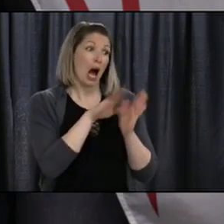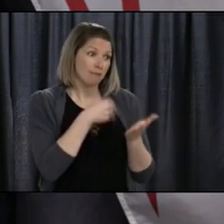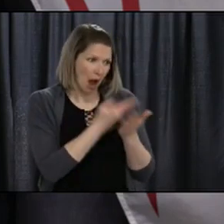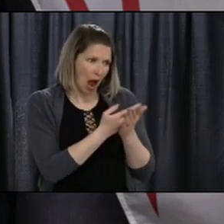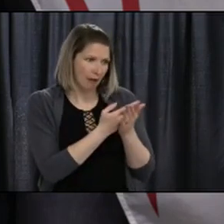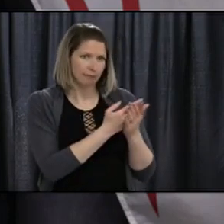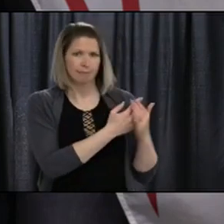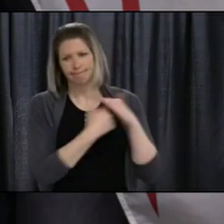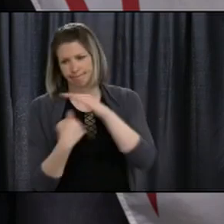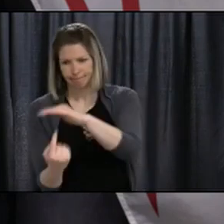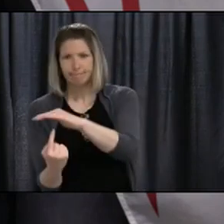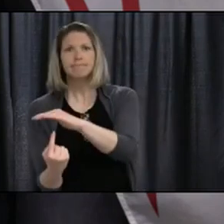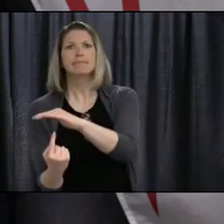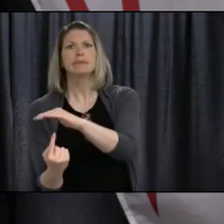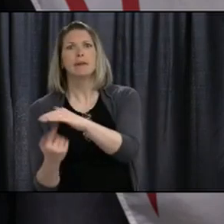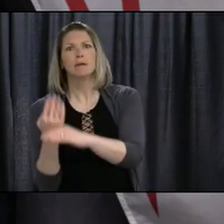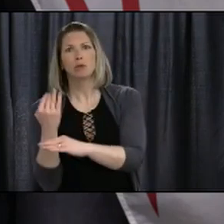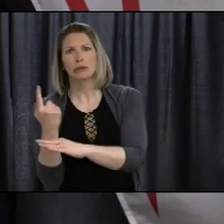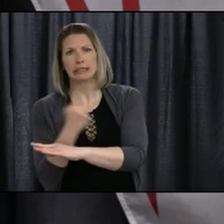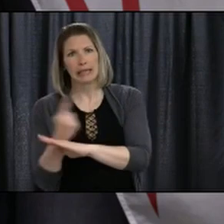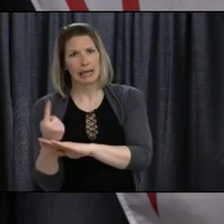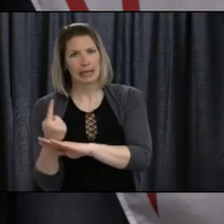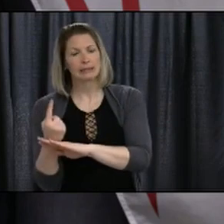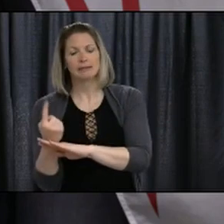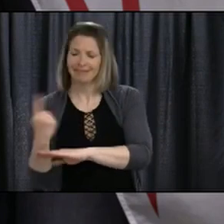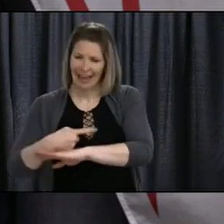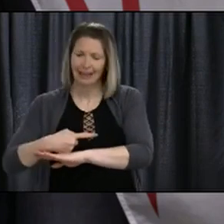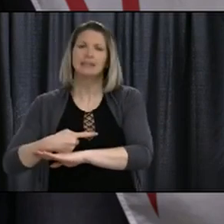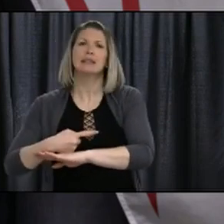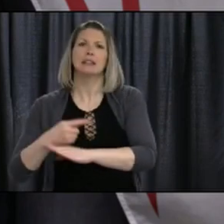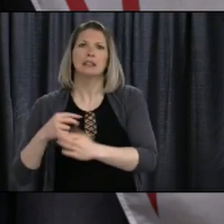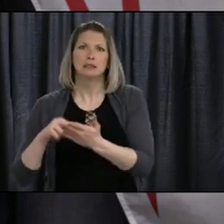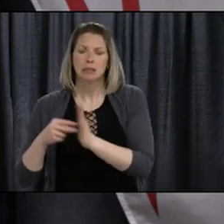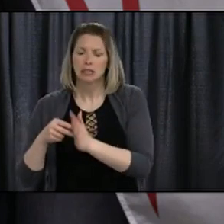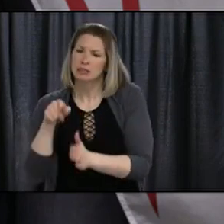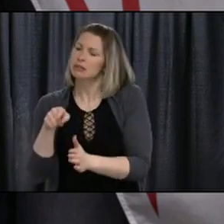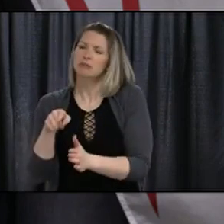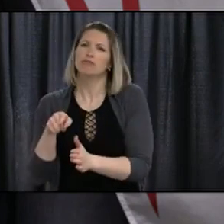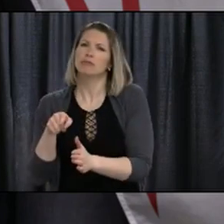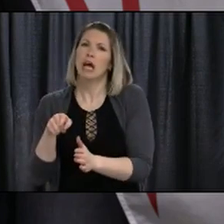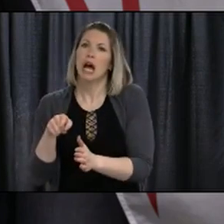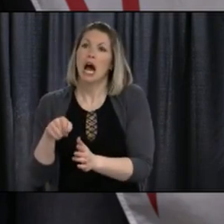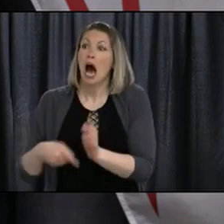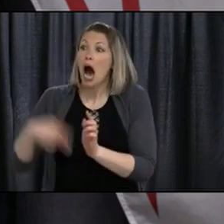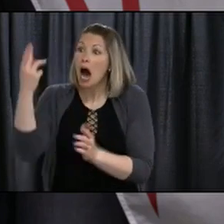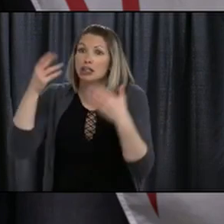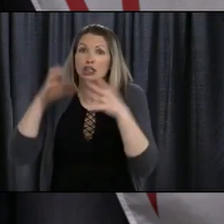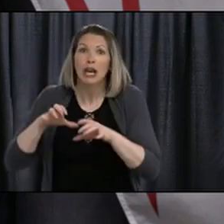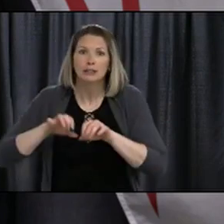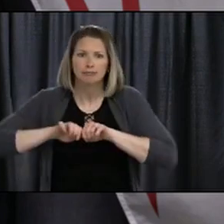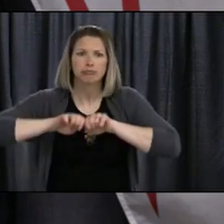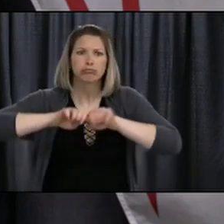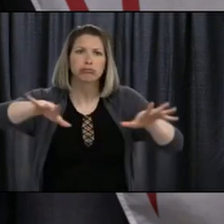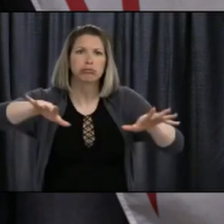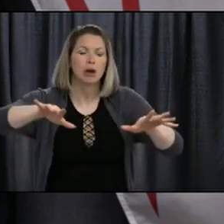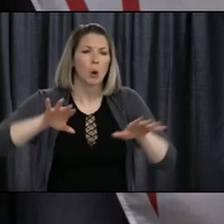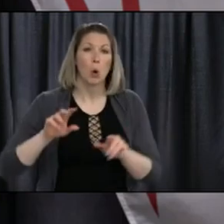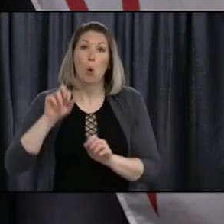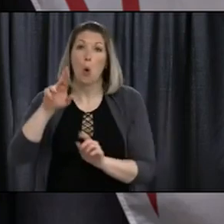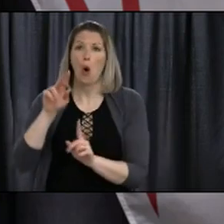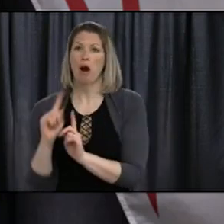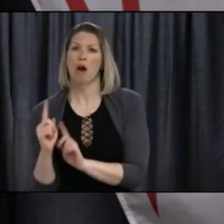positive, we remove them from the population by asking them to isolate, so the risk of them spreading it to someone else is quite low,